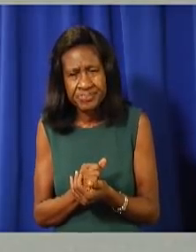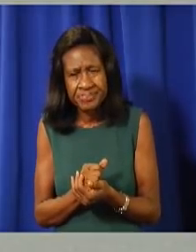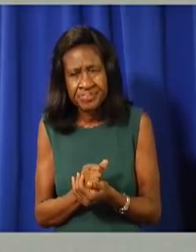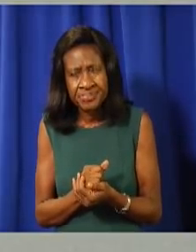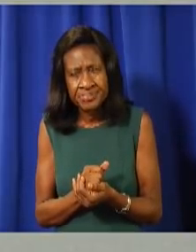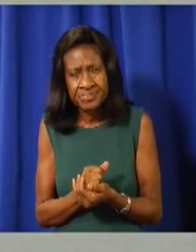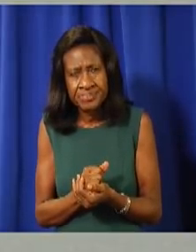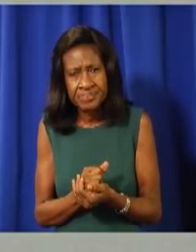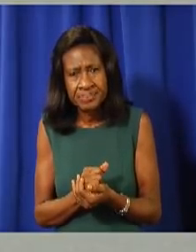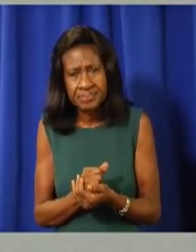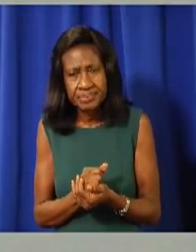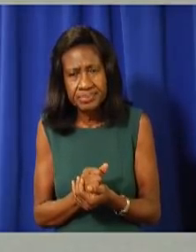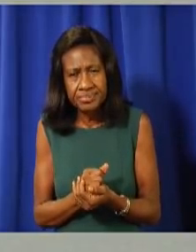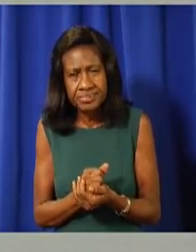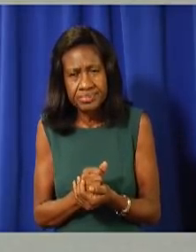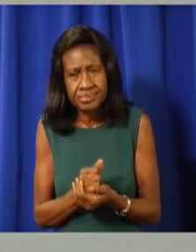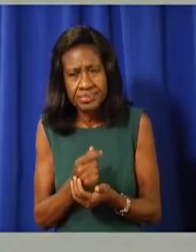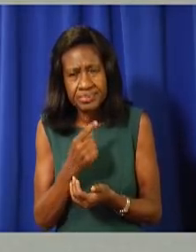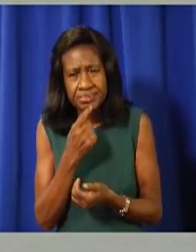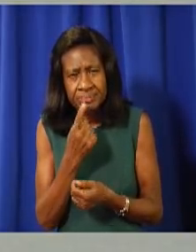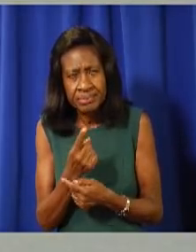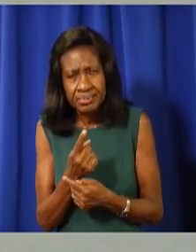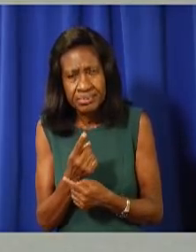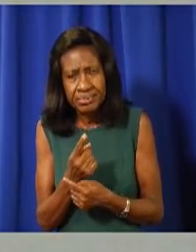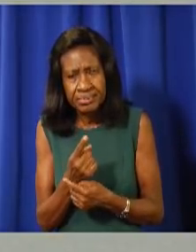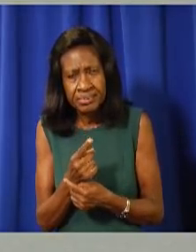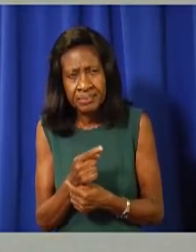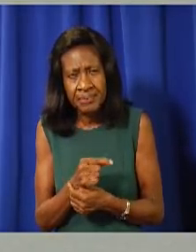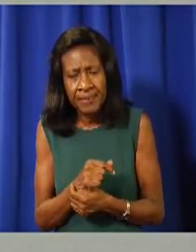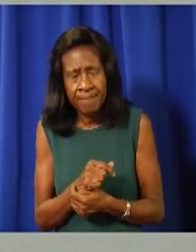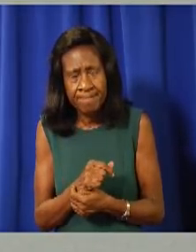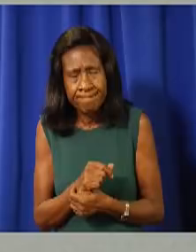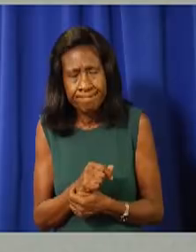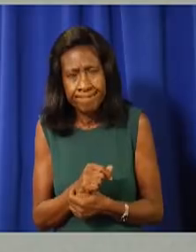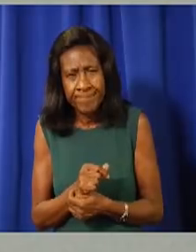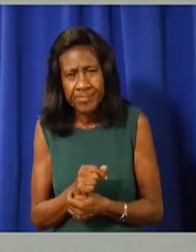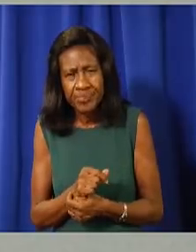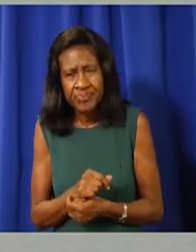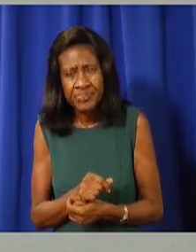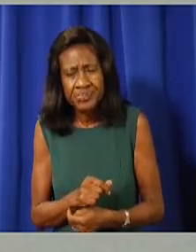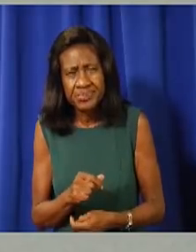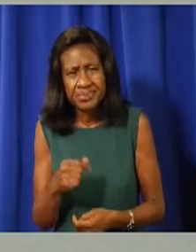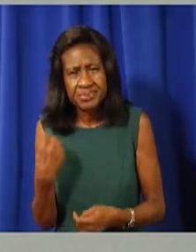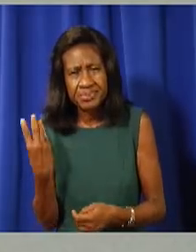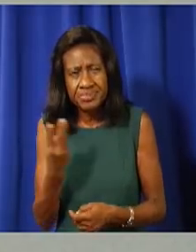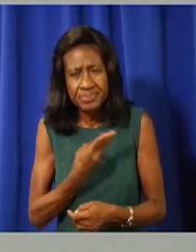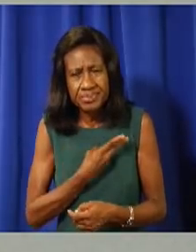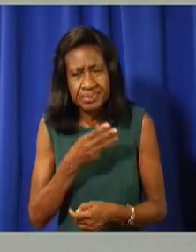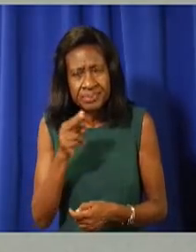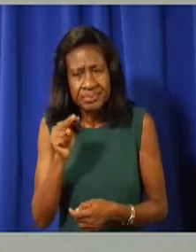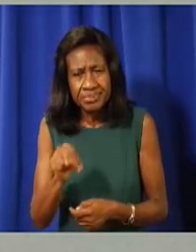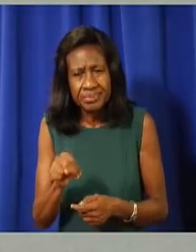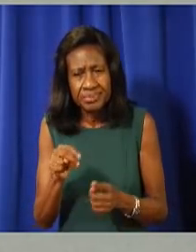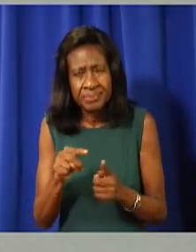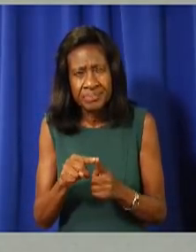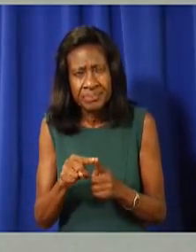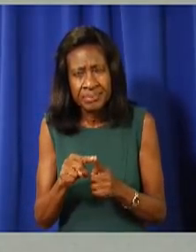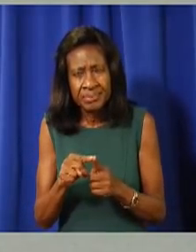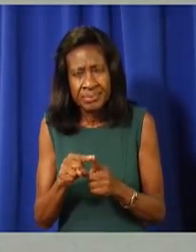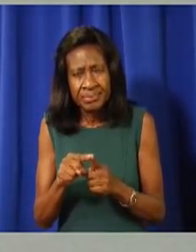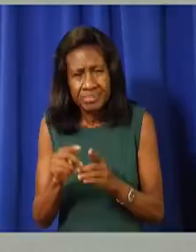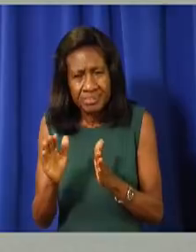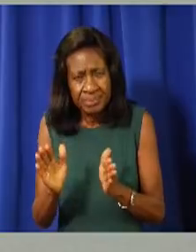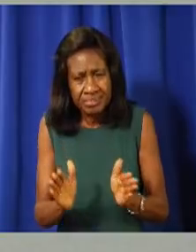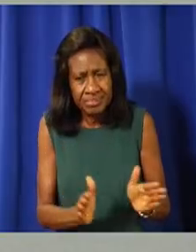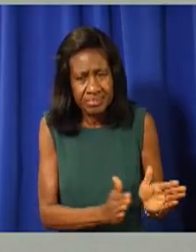I, you know, if I had to summarize it, it was, look, we need to over-prepare. Um,